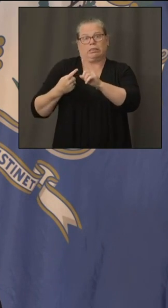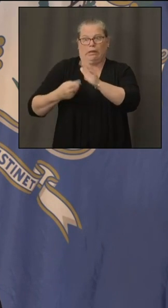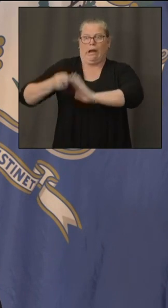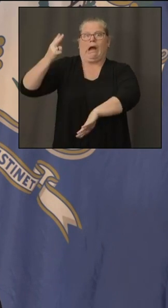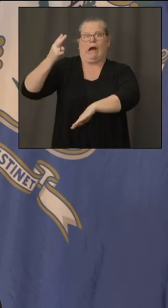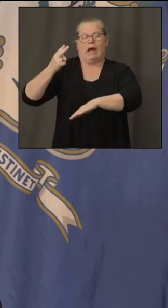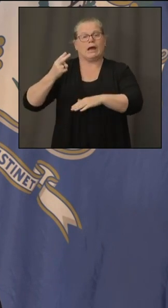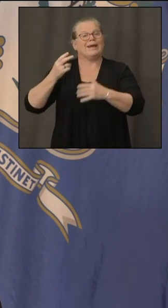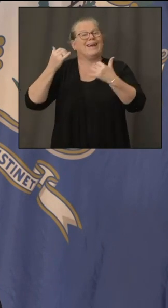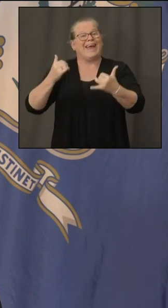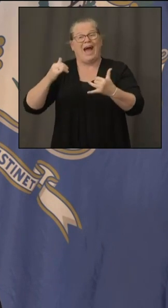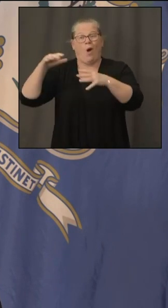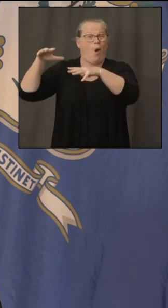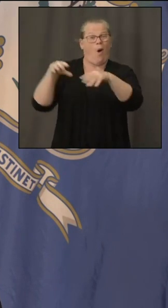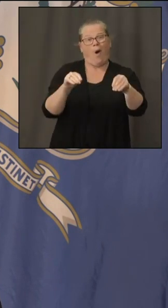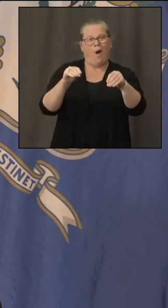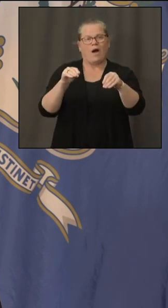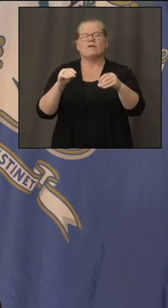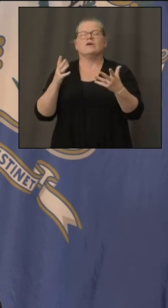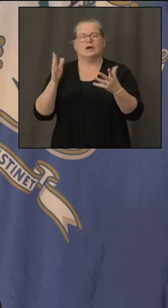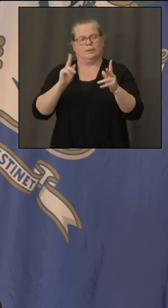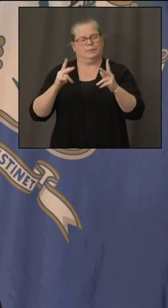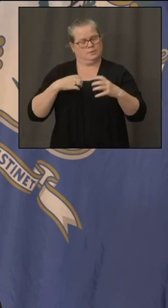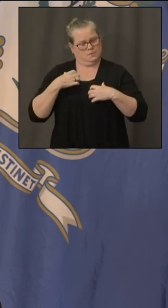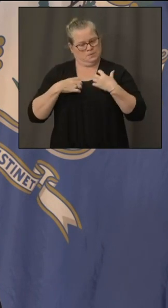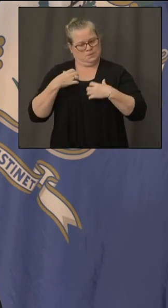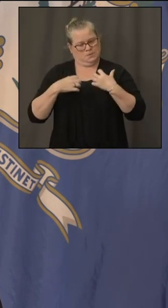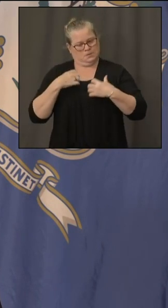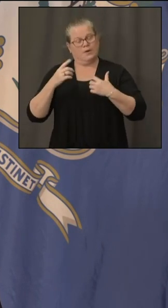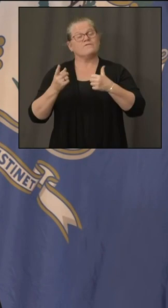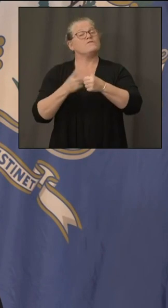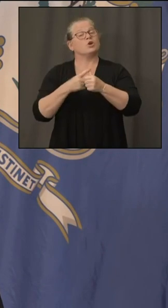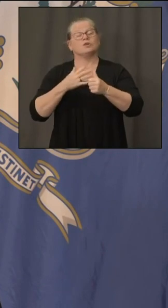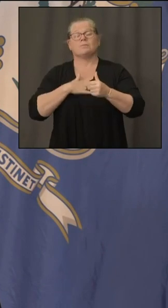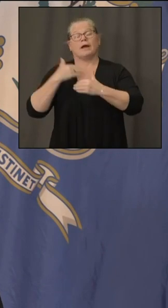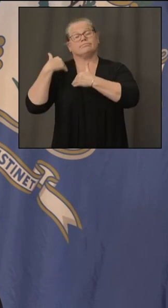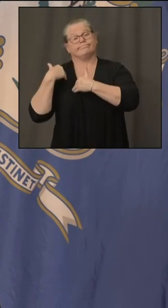make it better for you as fast as we can and i think um we're pushing that